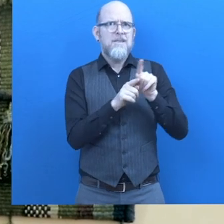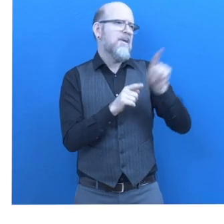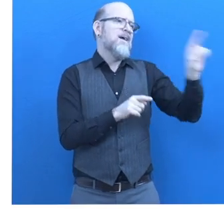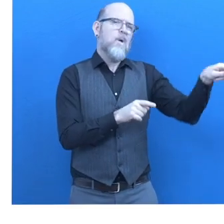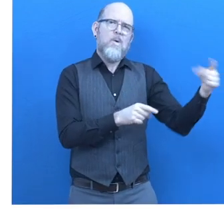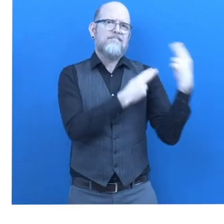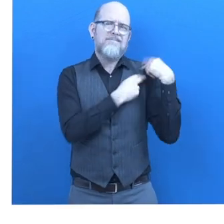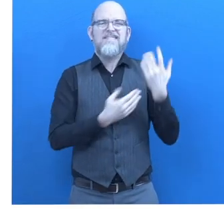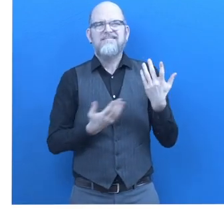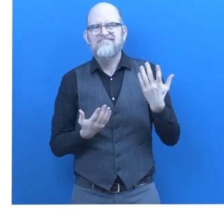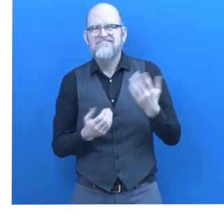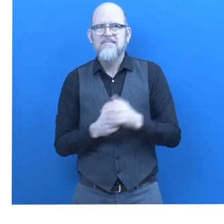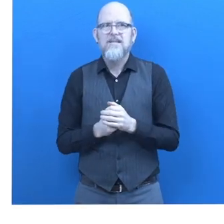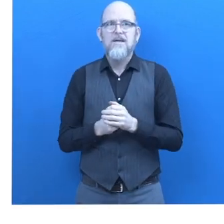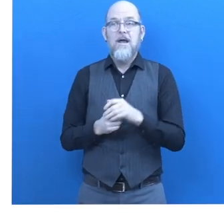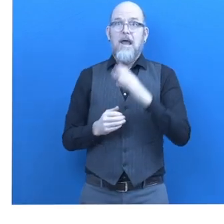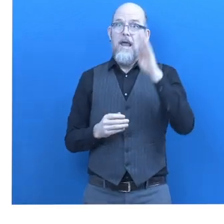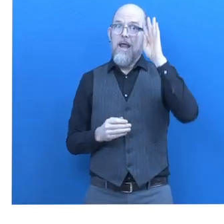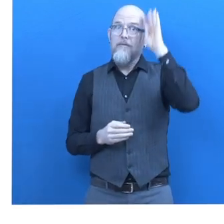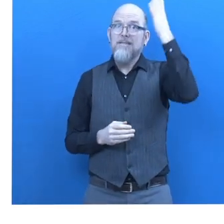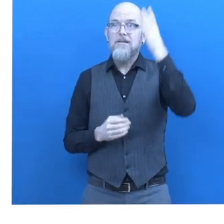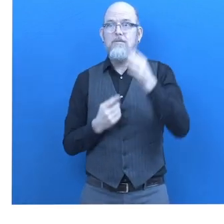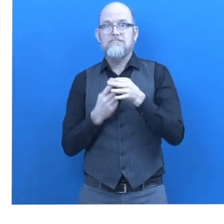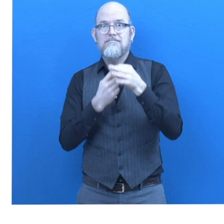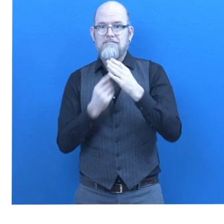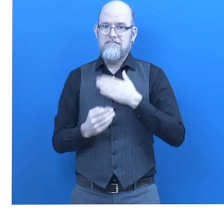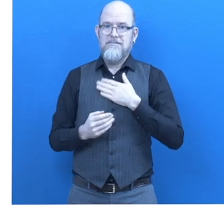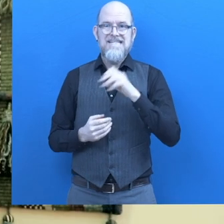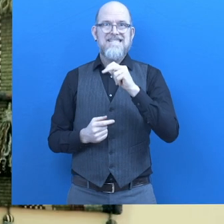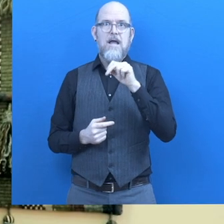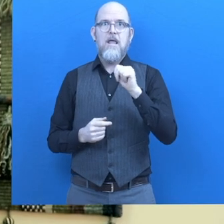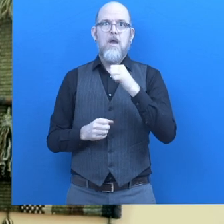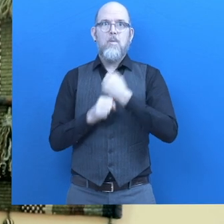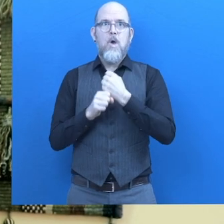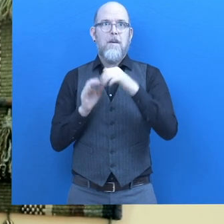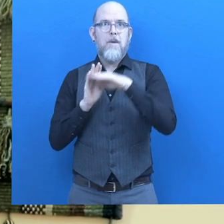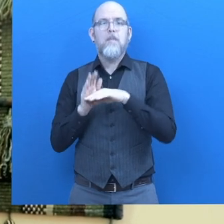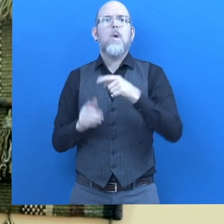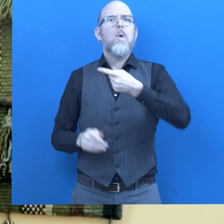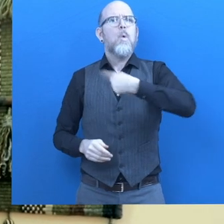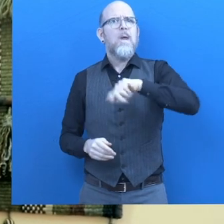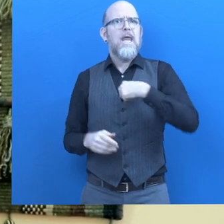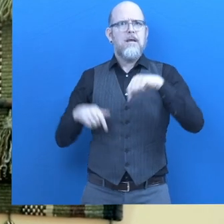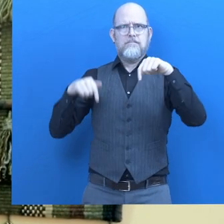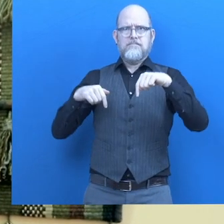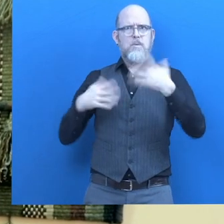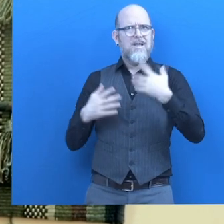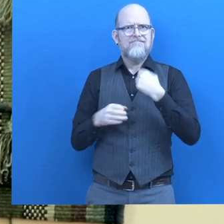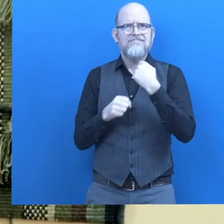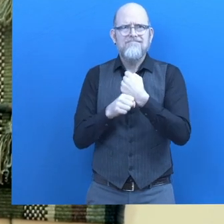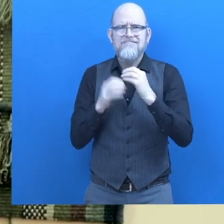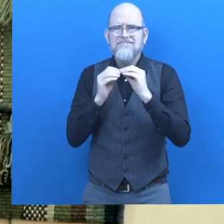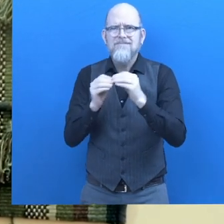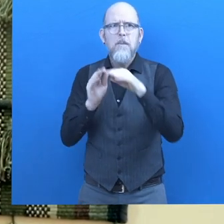community. What is unique and innovative about SANA Work Program? We did not create a vocational program within the